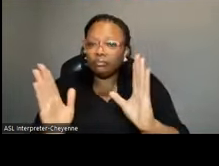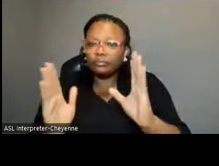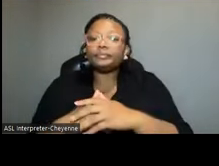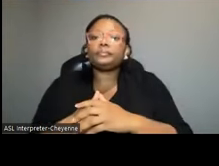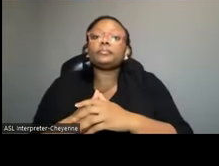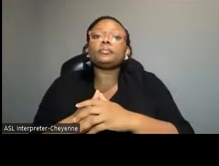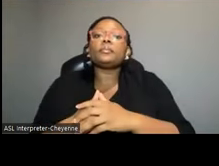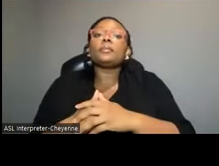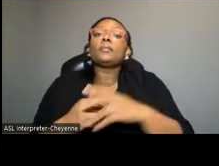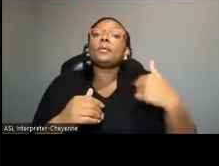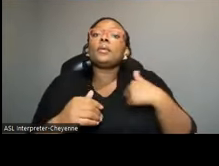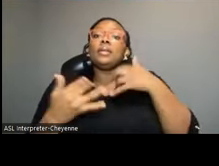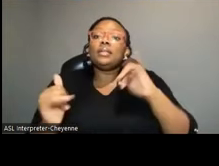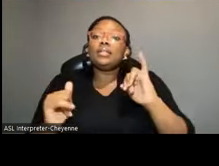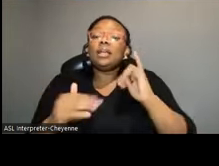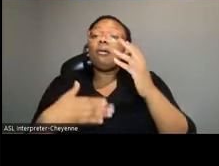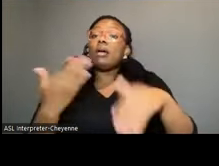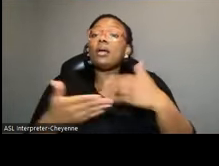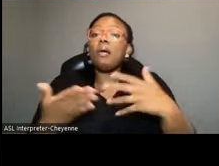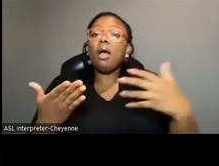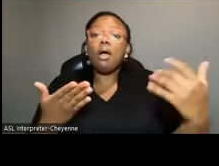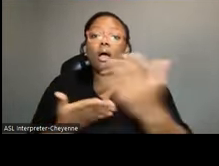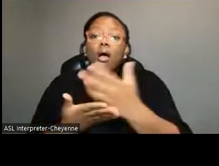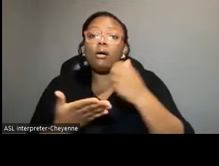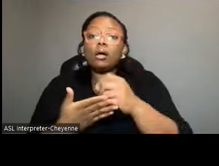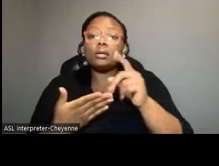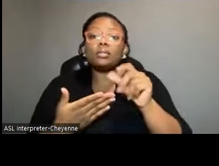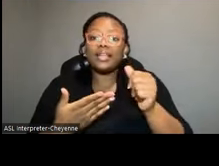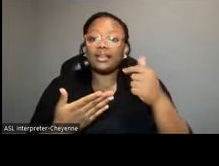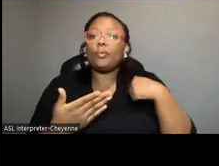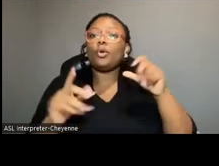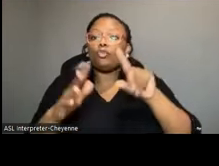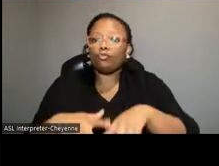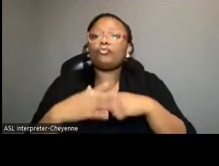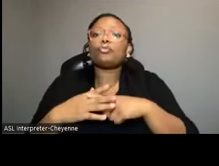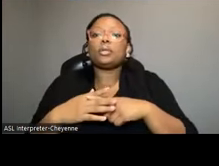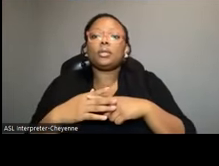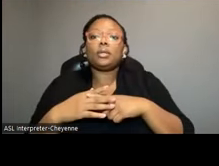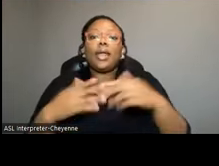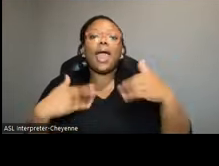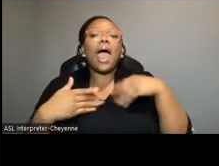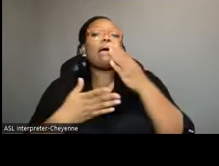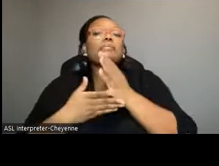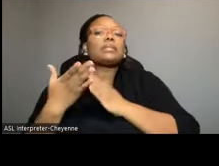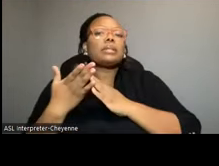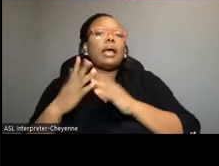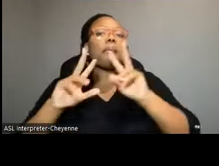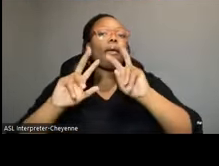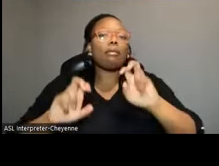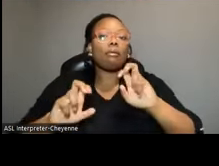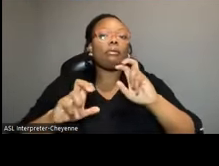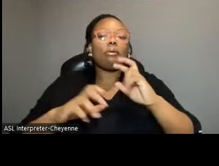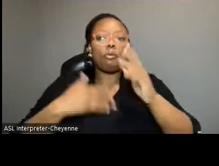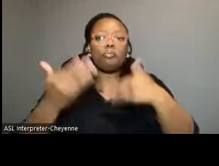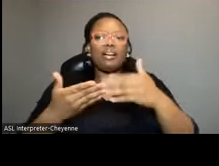And while we're still in the process of gathering data, of course, we've started to have some analytical process, I